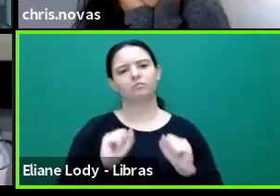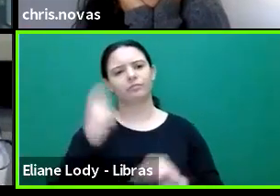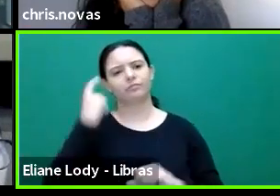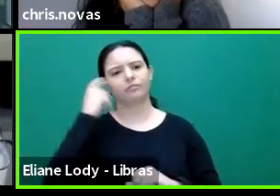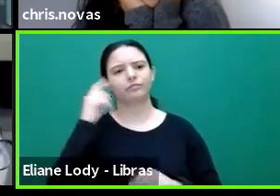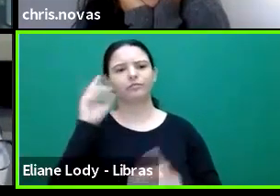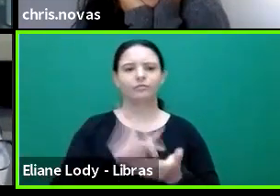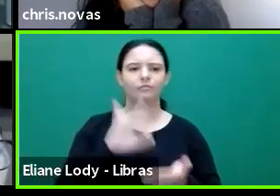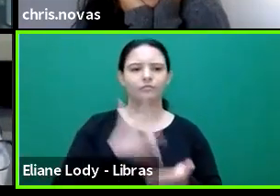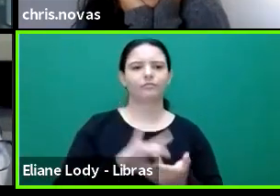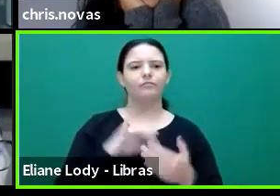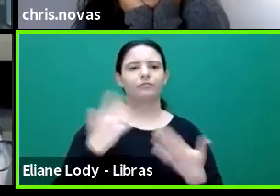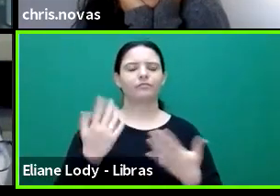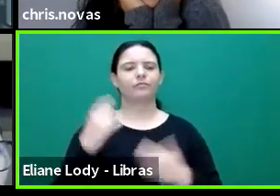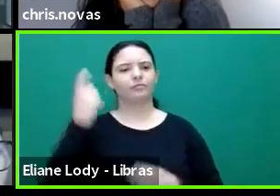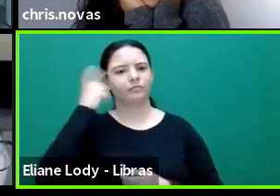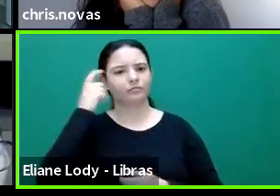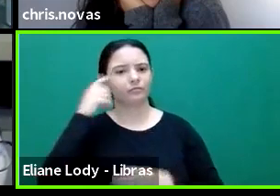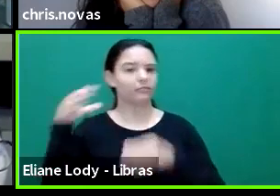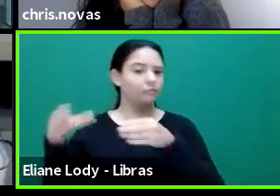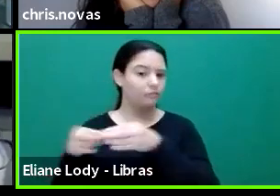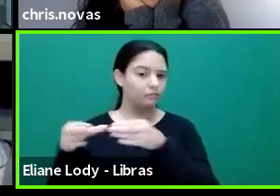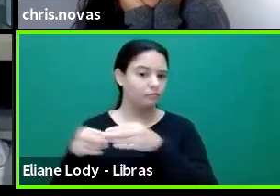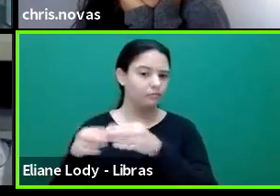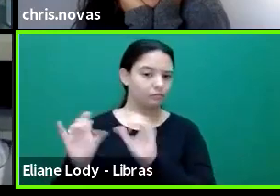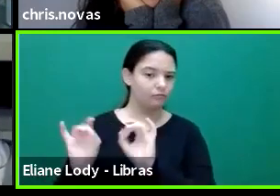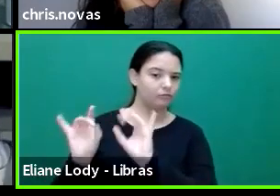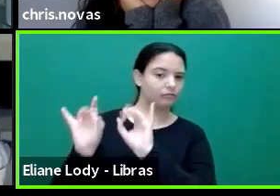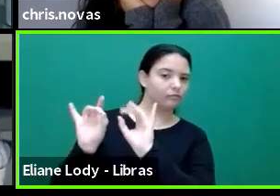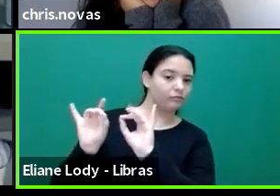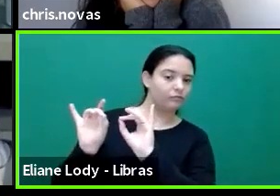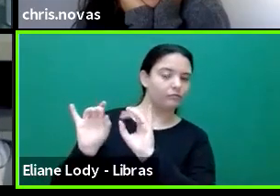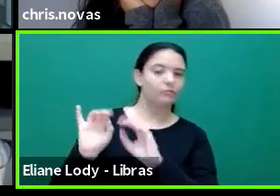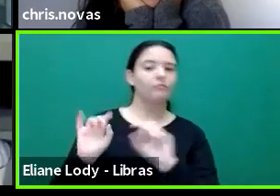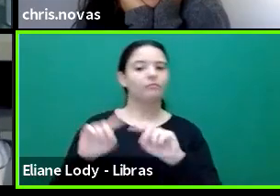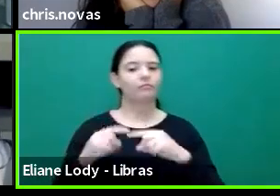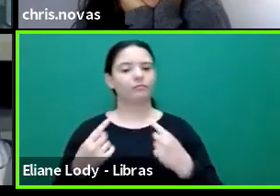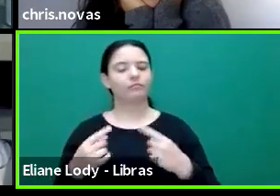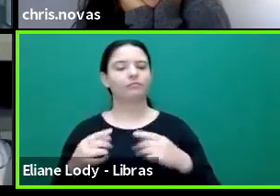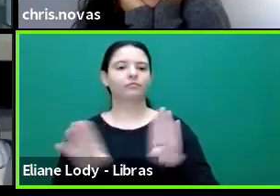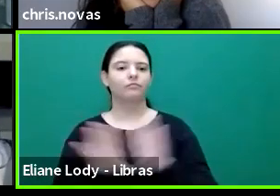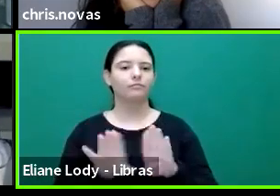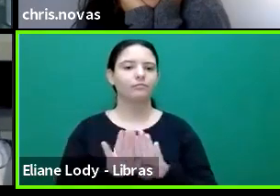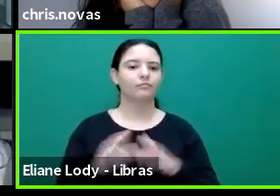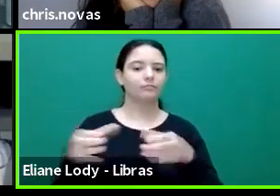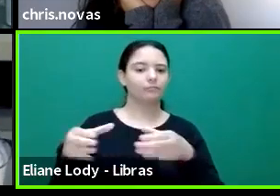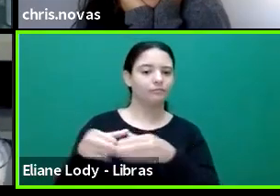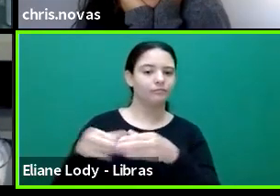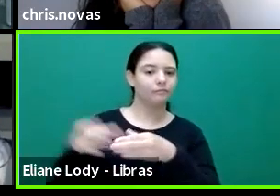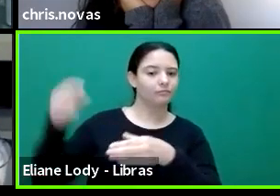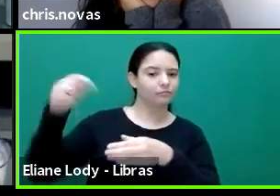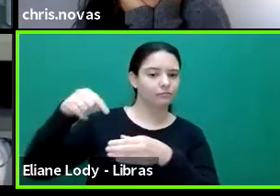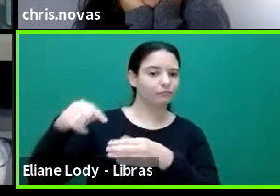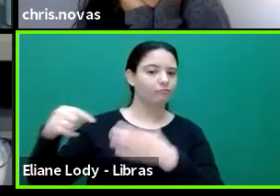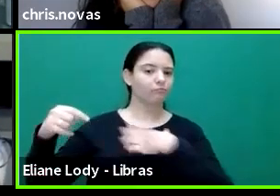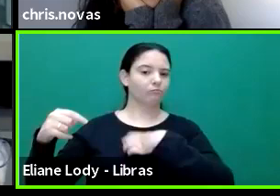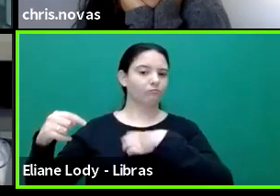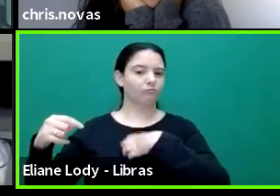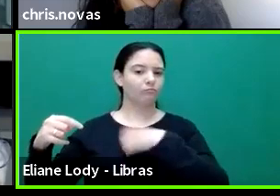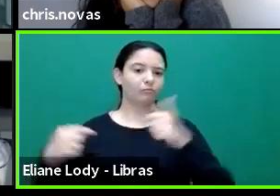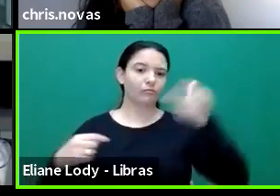never accounts for everybody. And with my work on disability,